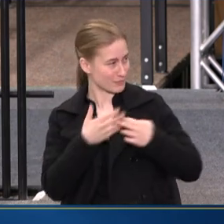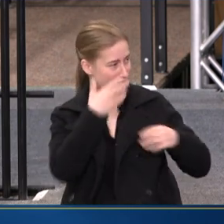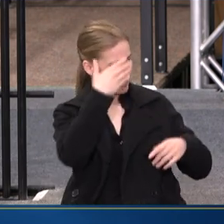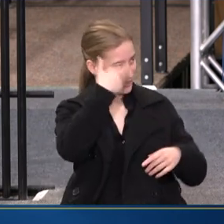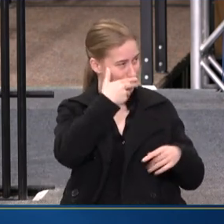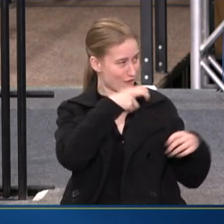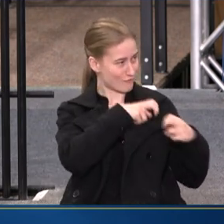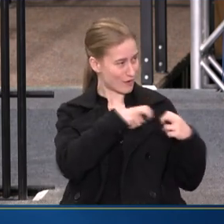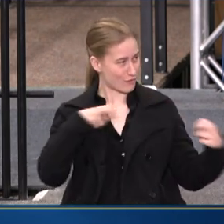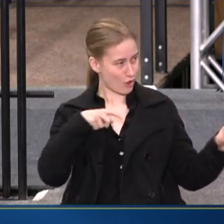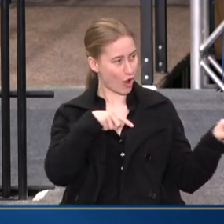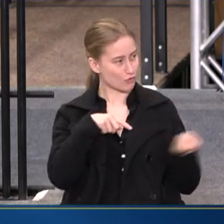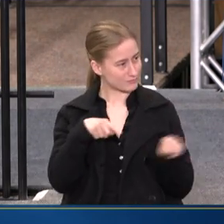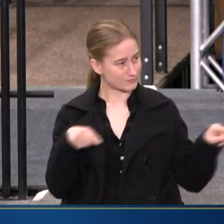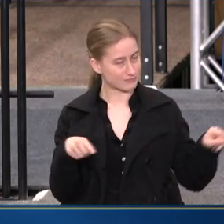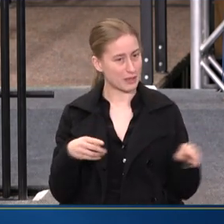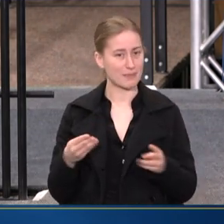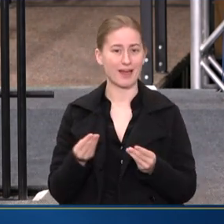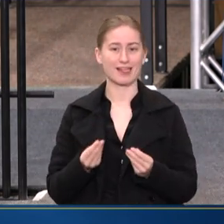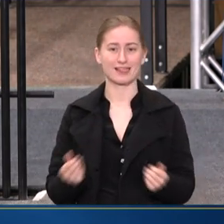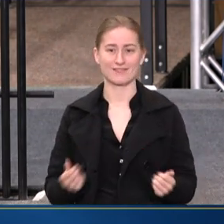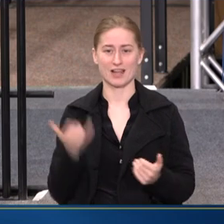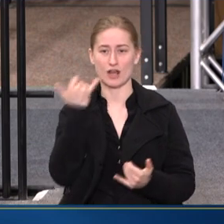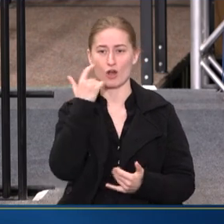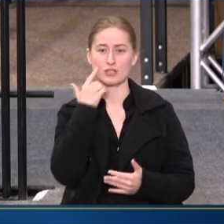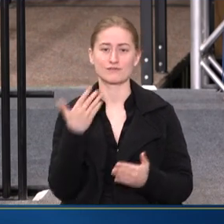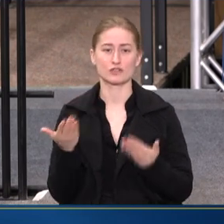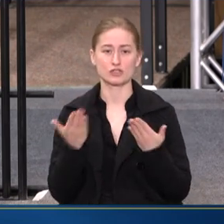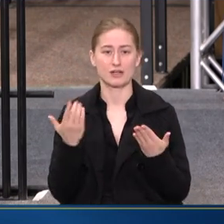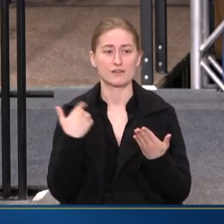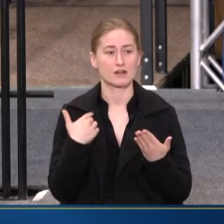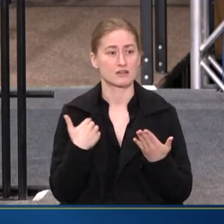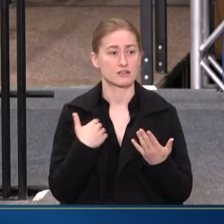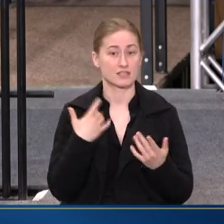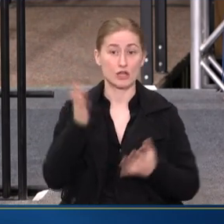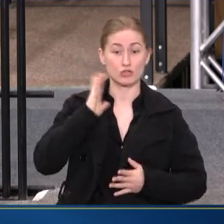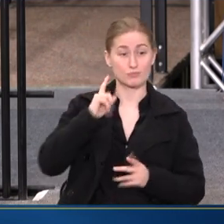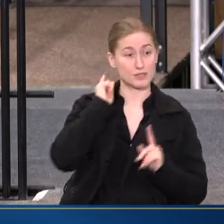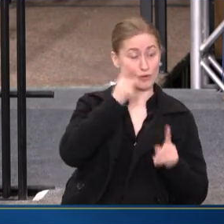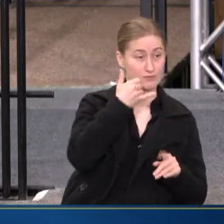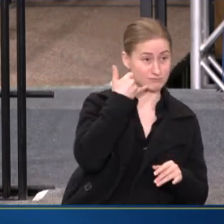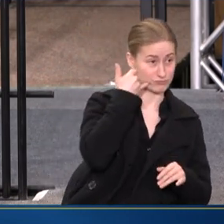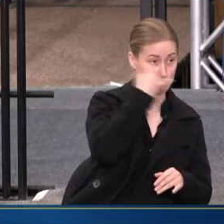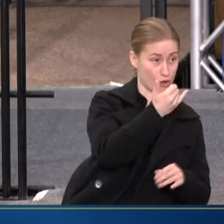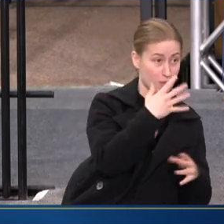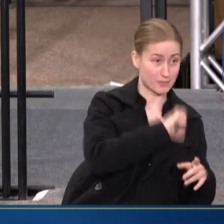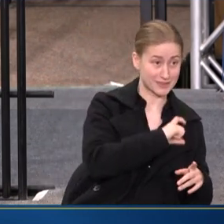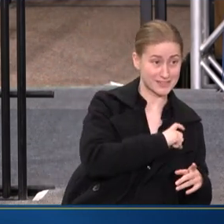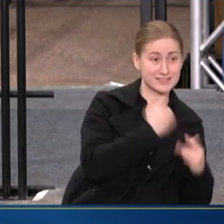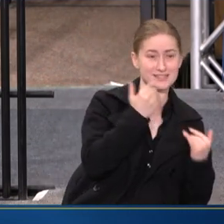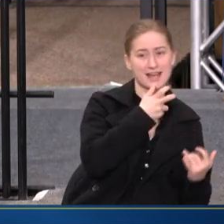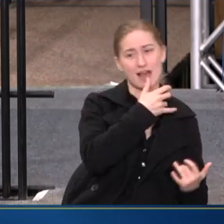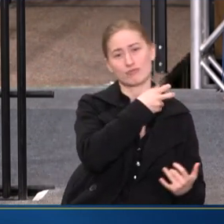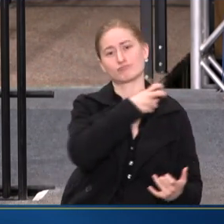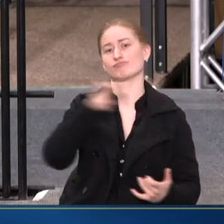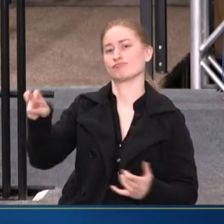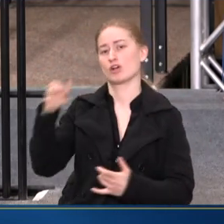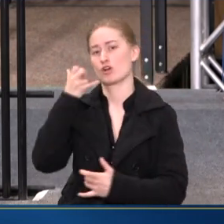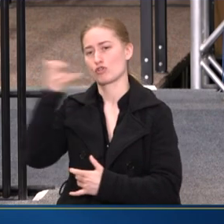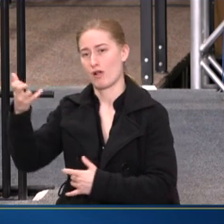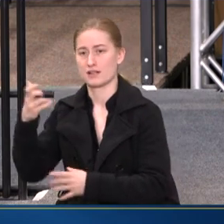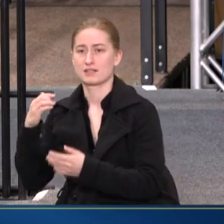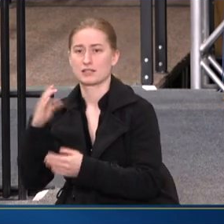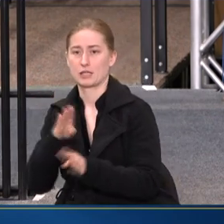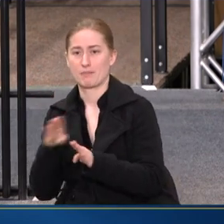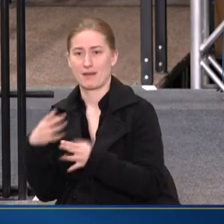IN BALTIMORE BY ALLEVIATING CALLS FOR SERVICE THAT WERE GOING TO POLICE THAT ARE NOW GOING TO OUR BEHAVIORAL HEALTH PARTNERS TO HAVE